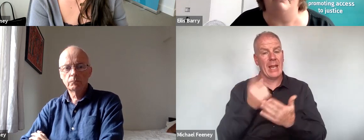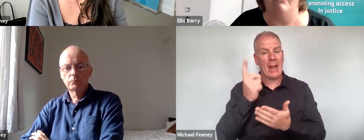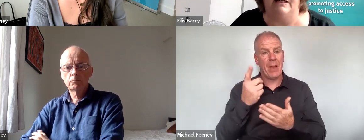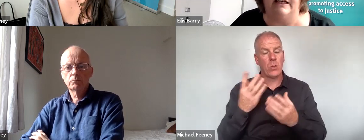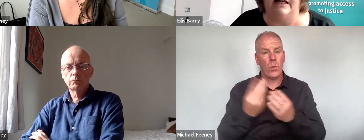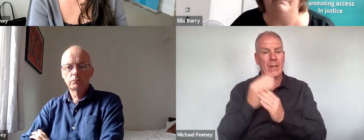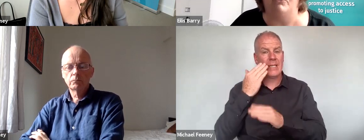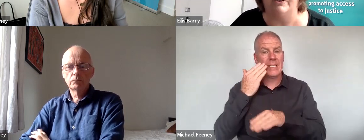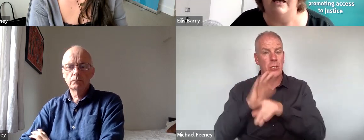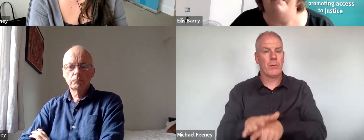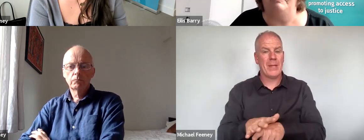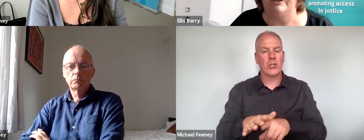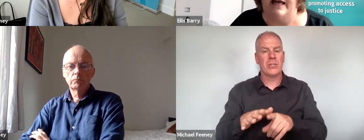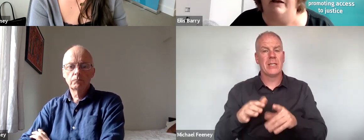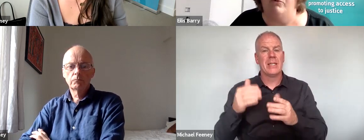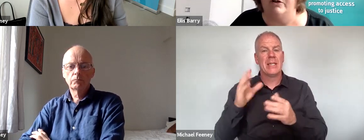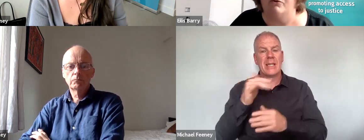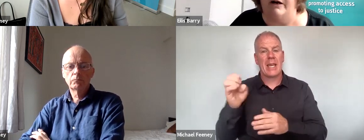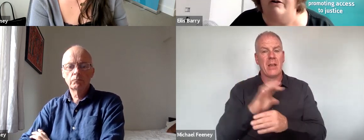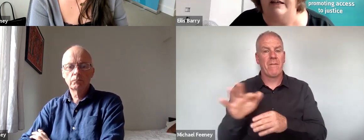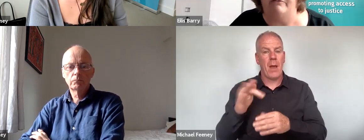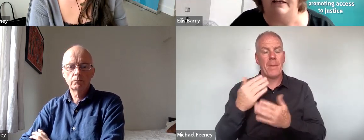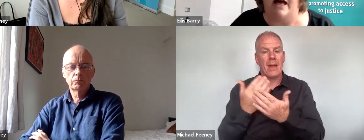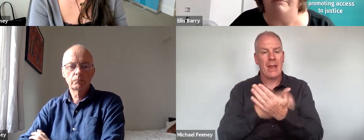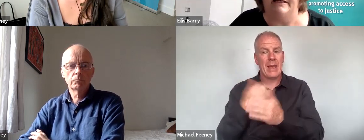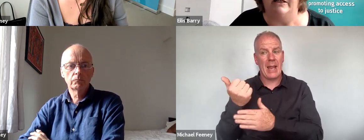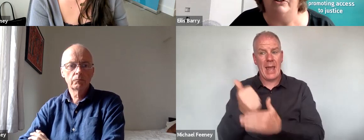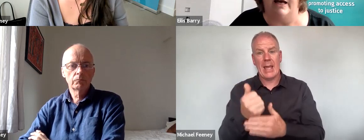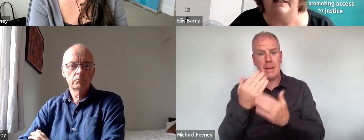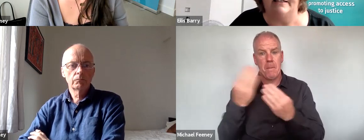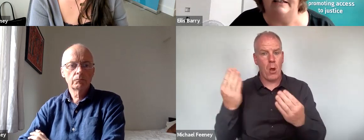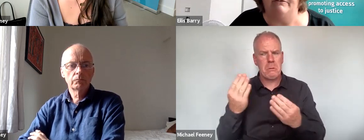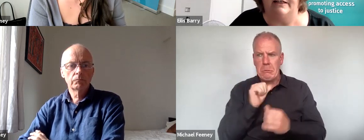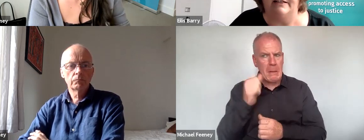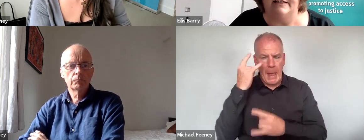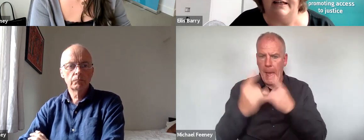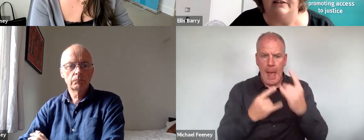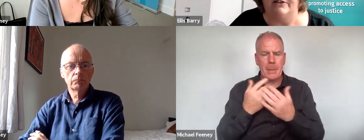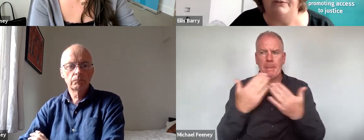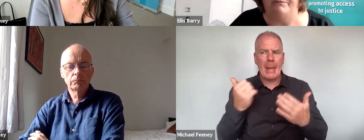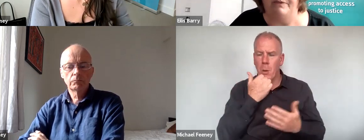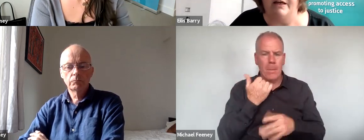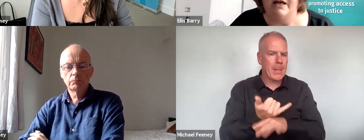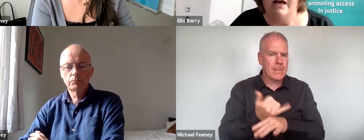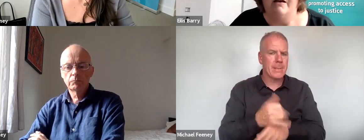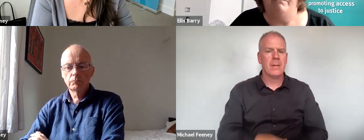claims from the Legal Aid Board, but again, we're not aware of any of that happening to any significant extent.